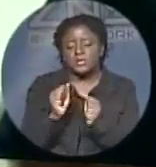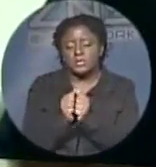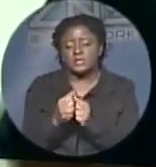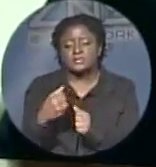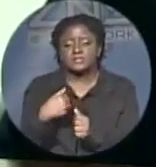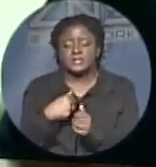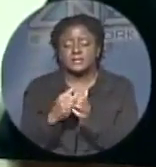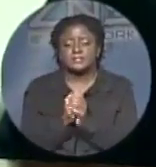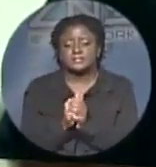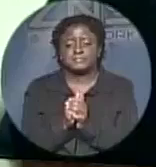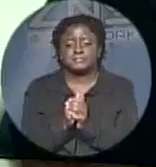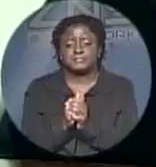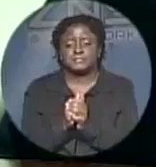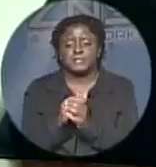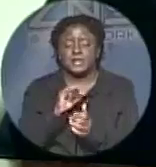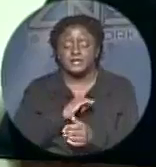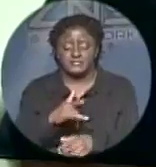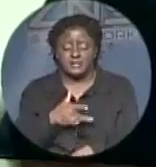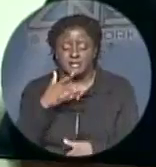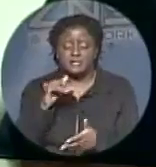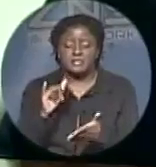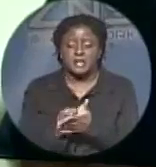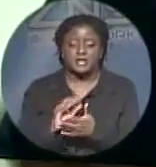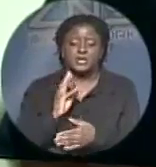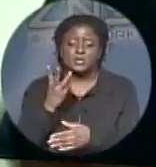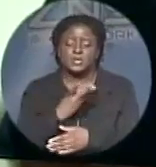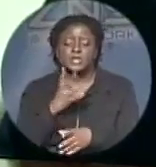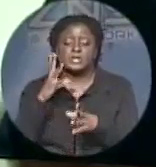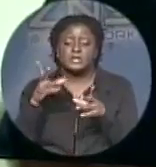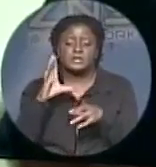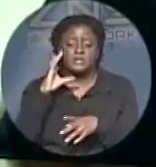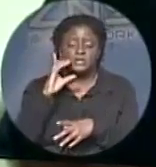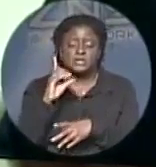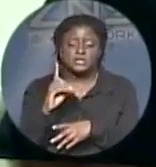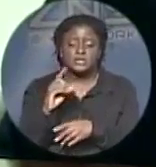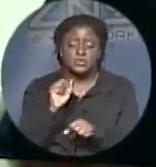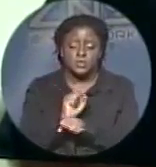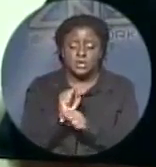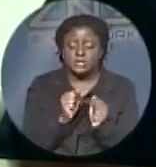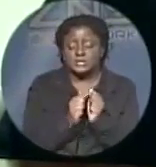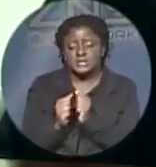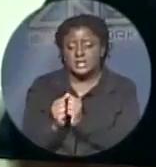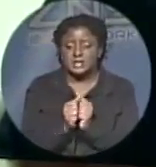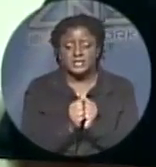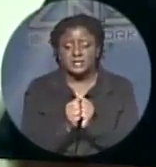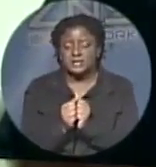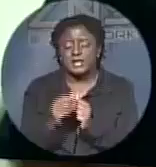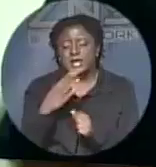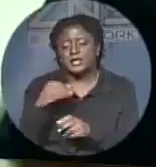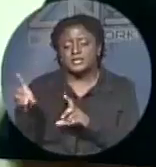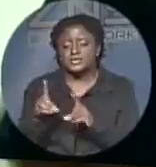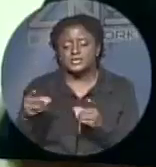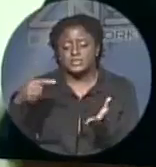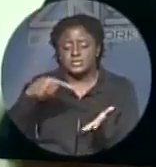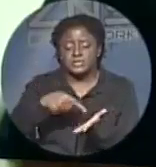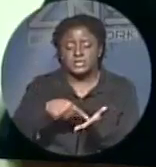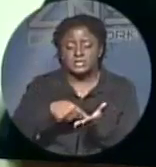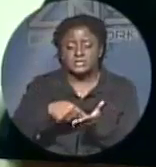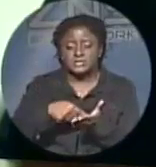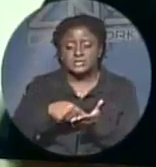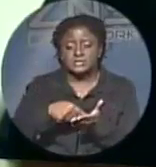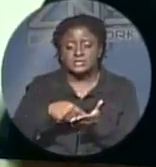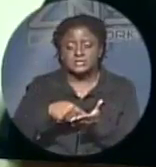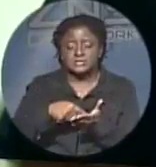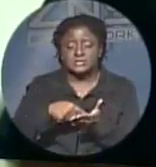that we could work together and pull this off within the time frame we felt